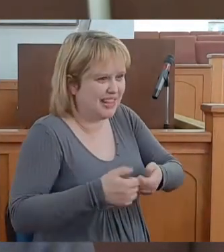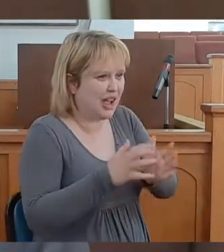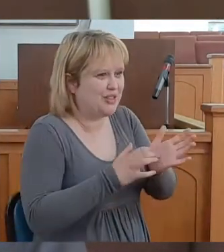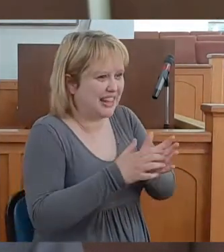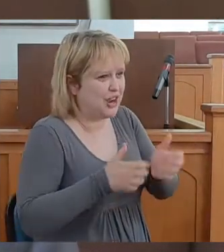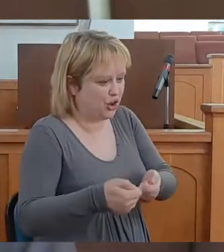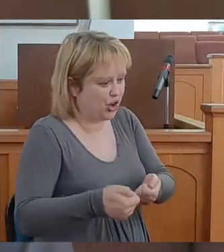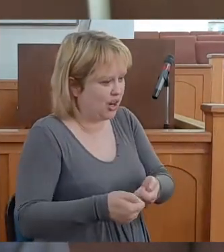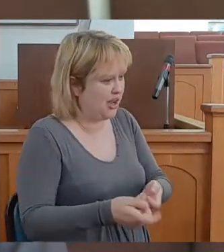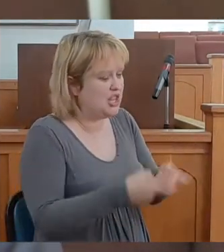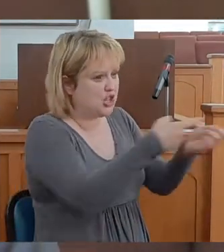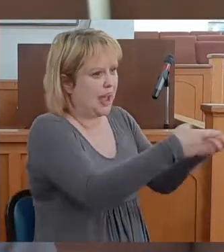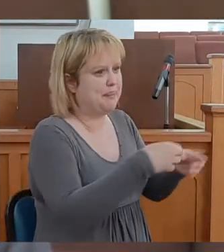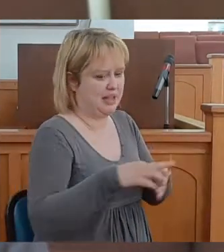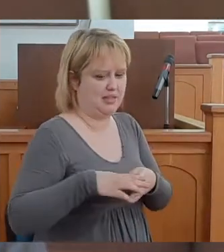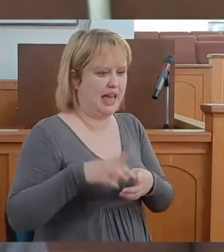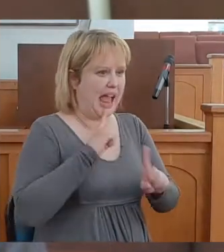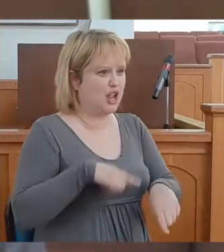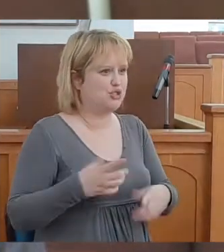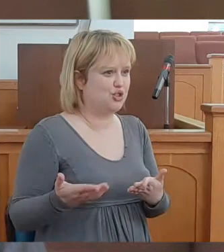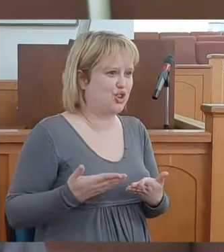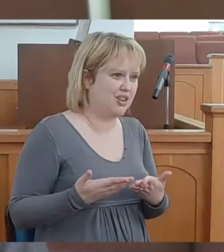and she gave me the results.